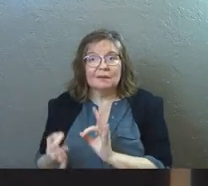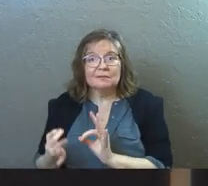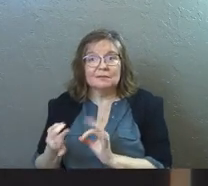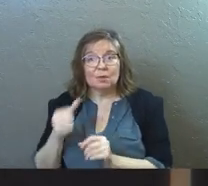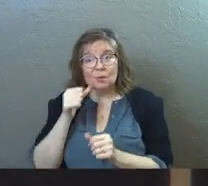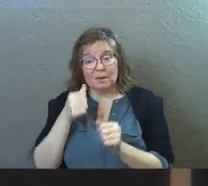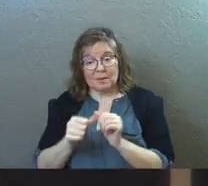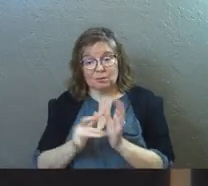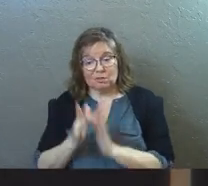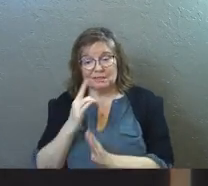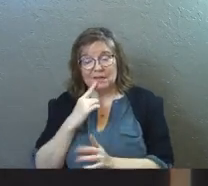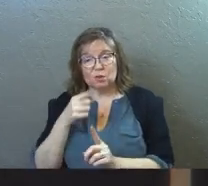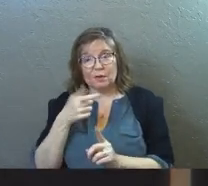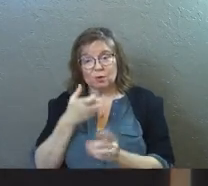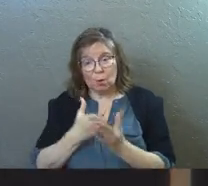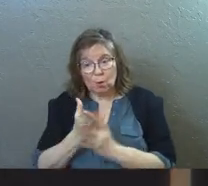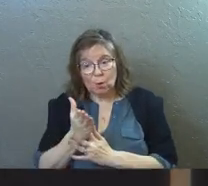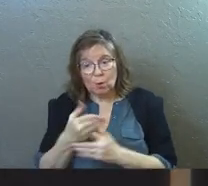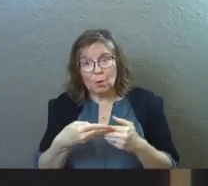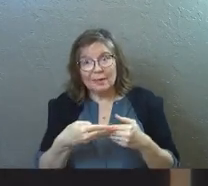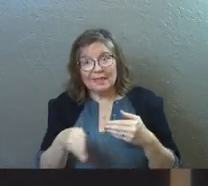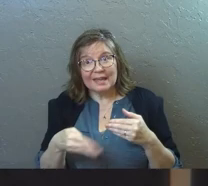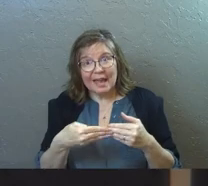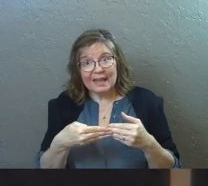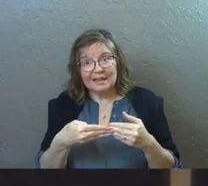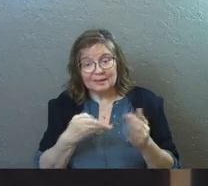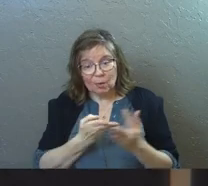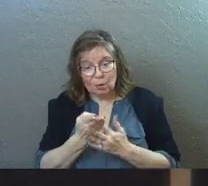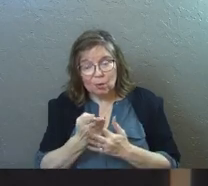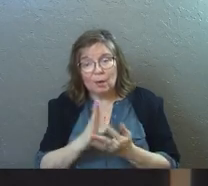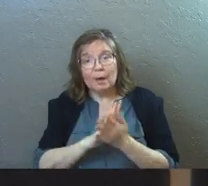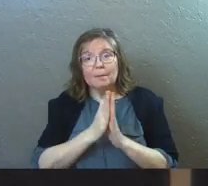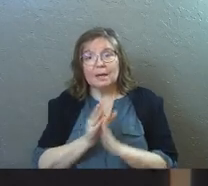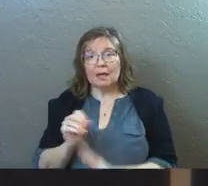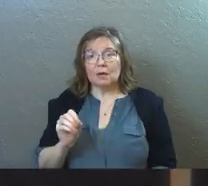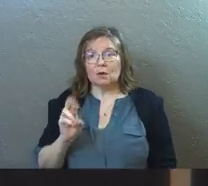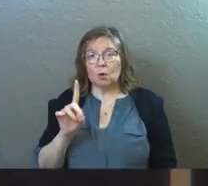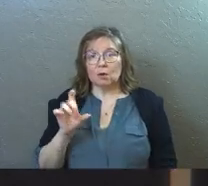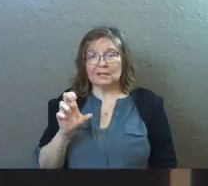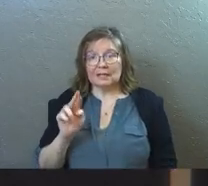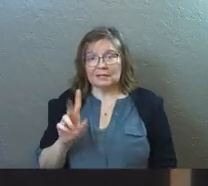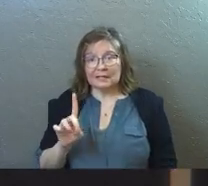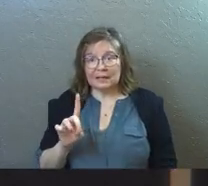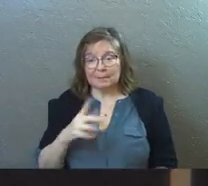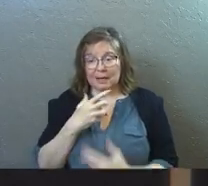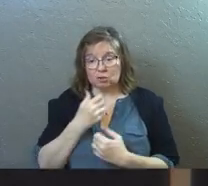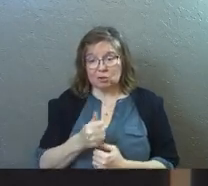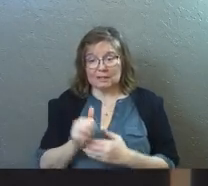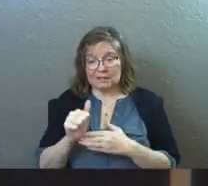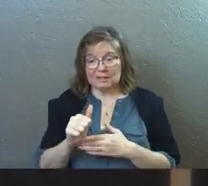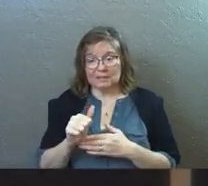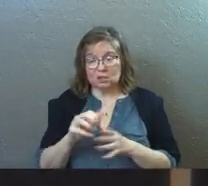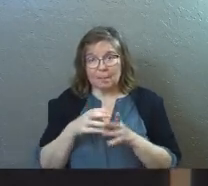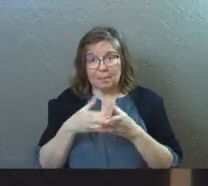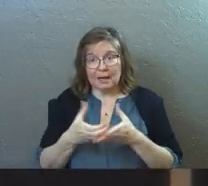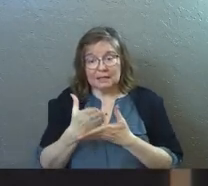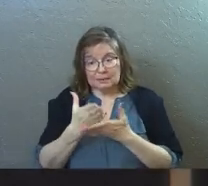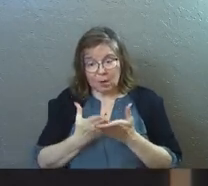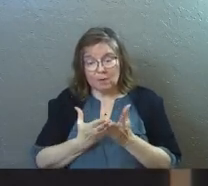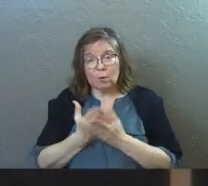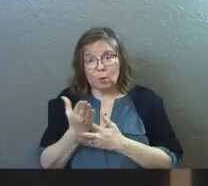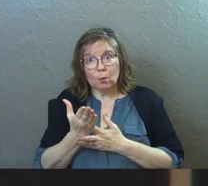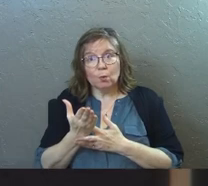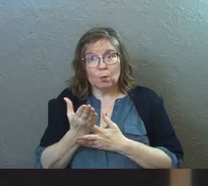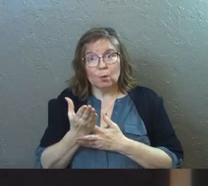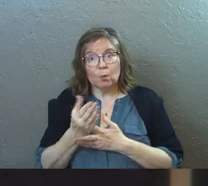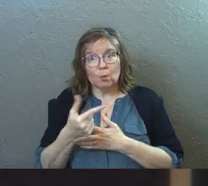Remember what Jesus said about you've got to go through the gate. Being ordained by a trusted leadership body is part of going through